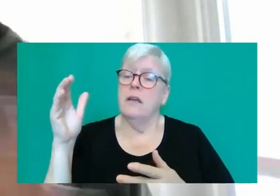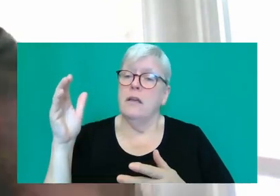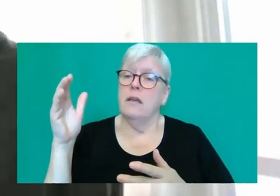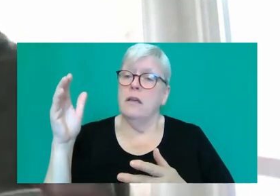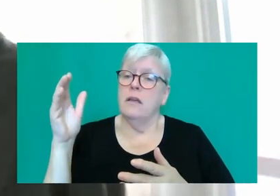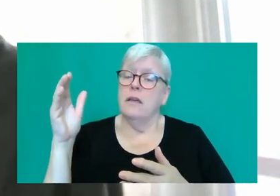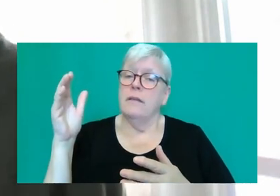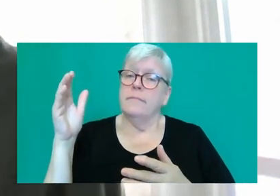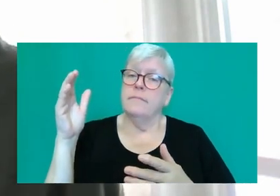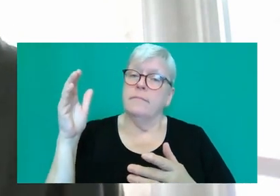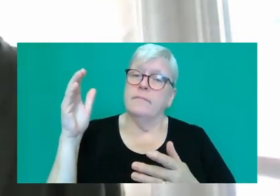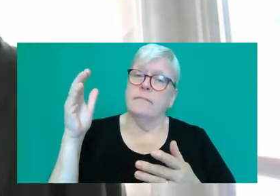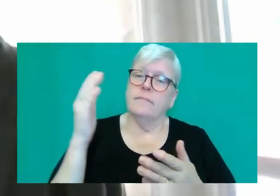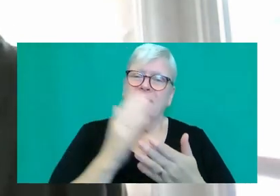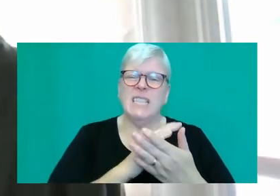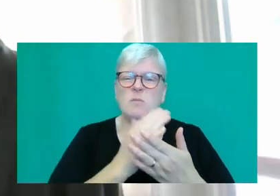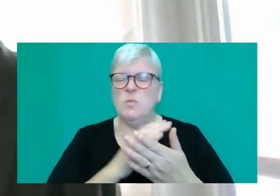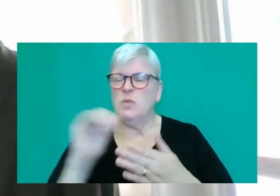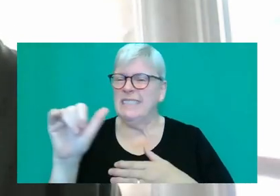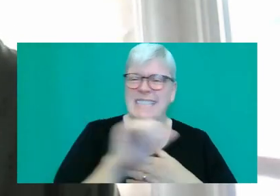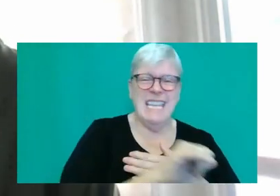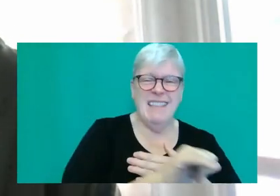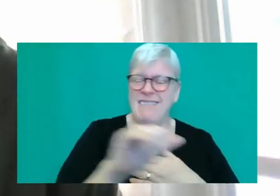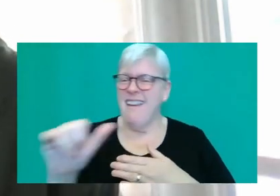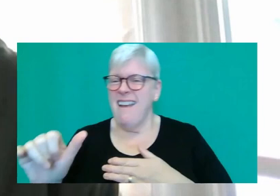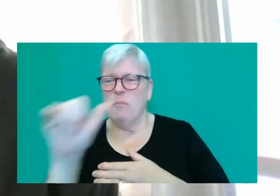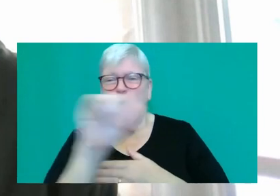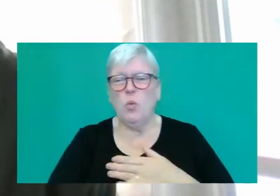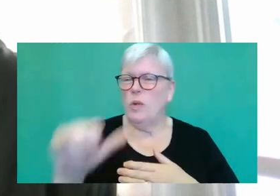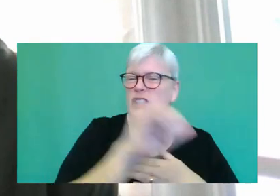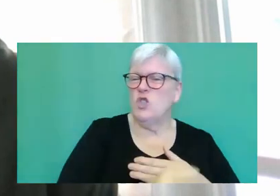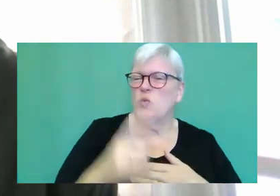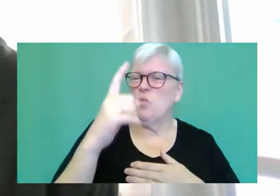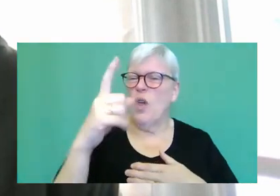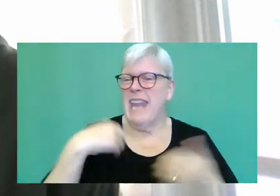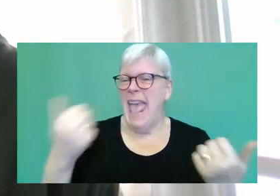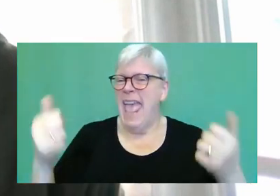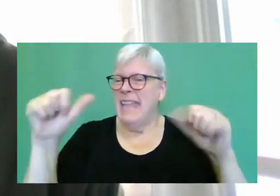I wasn't sure that either of those stories was going to be the one that I would end up writing as a novel.